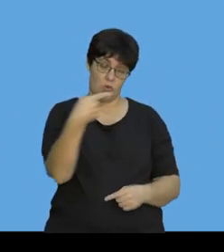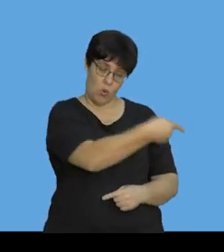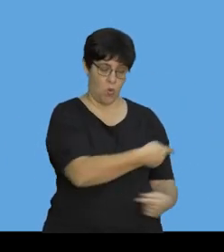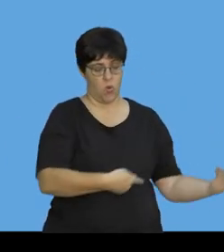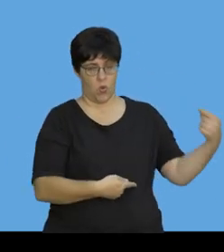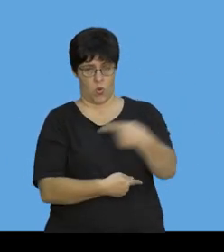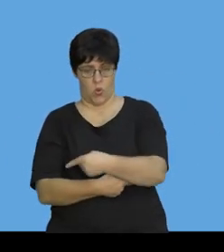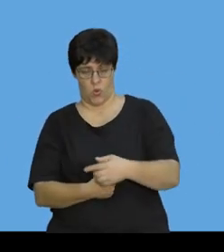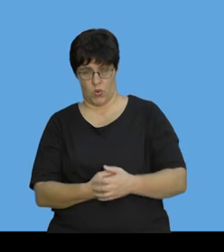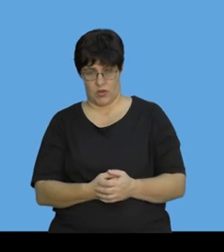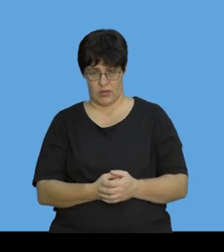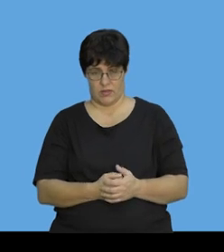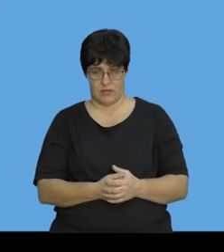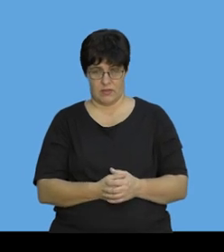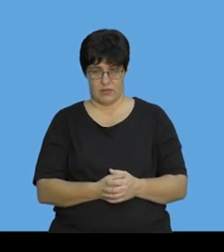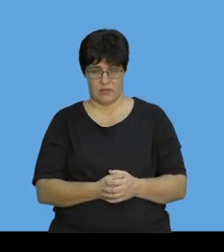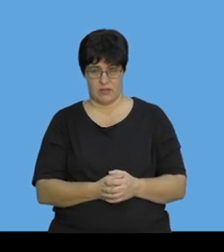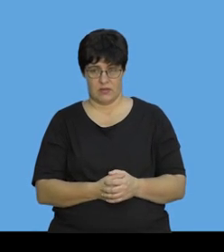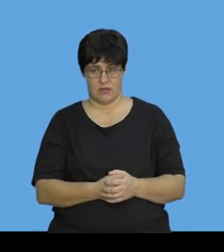direction. Okay?